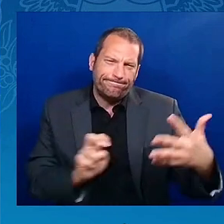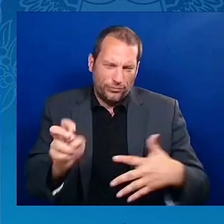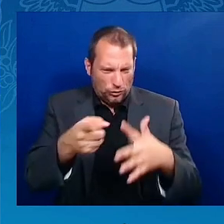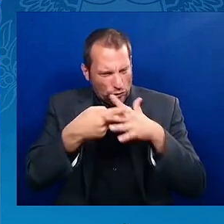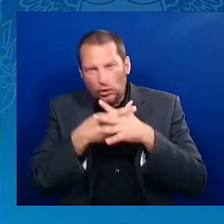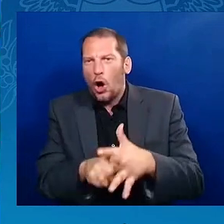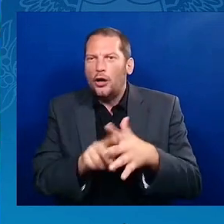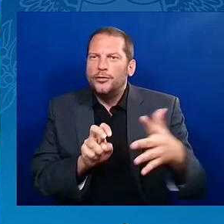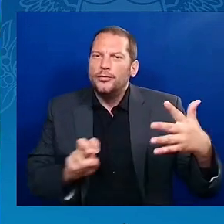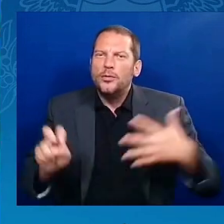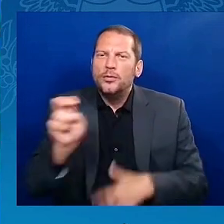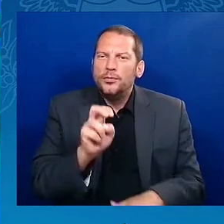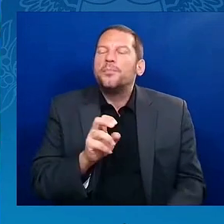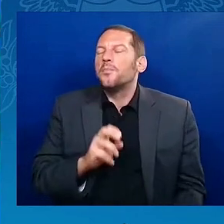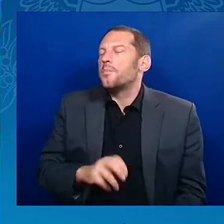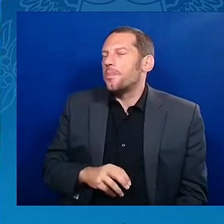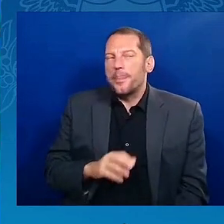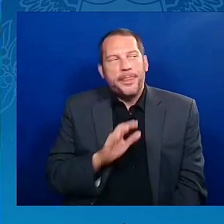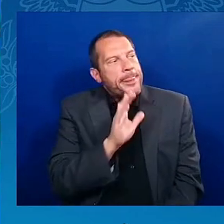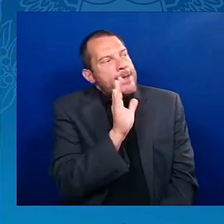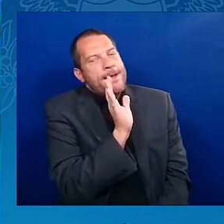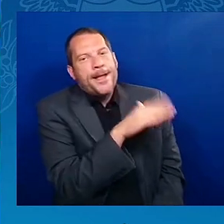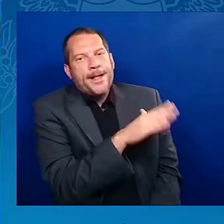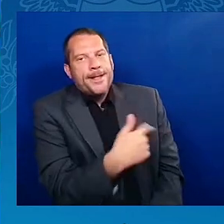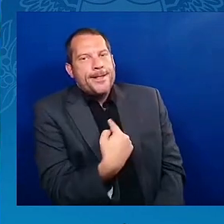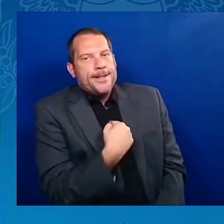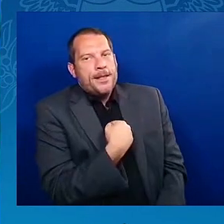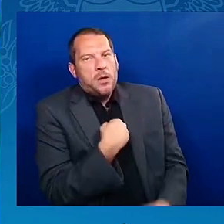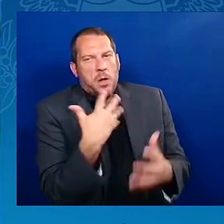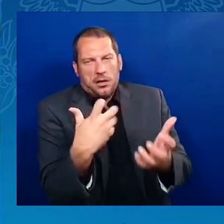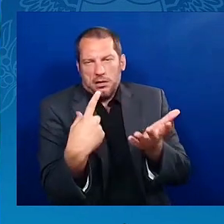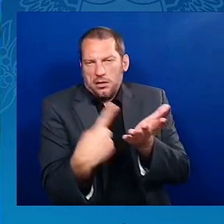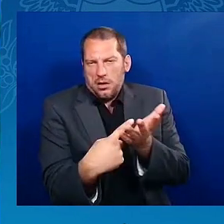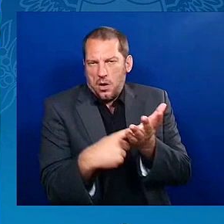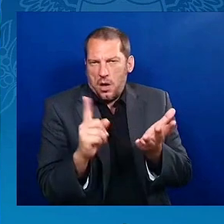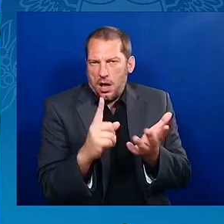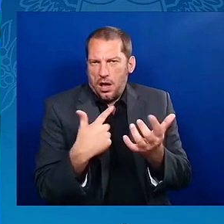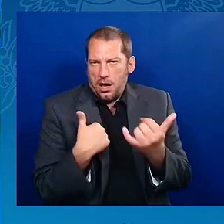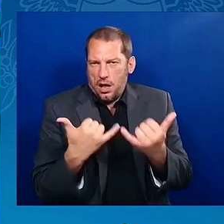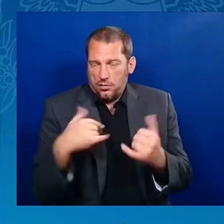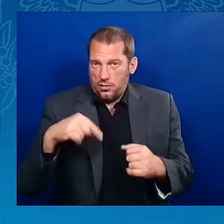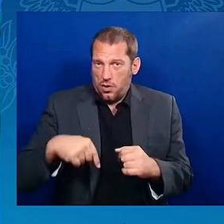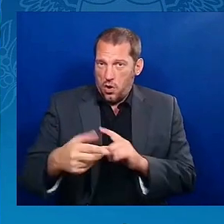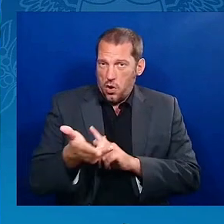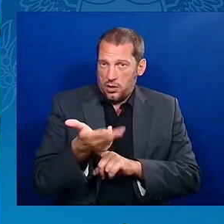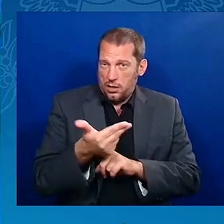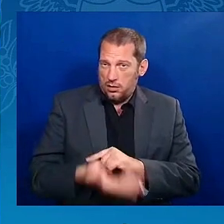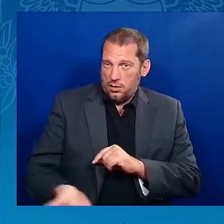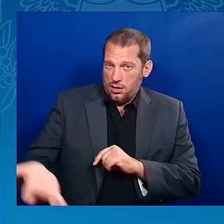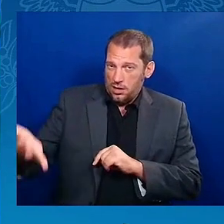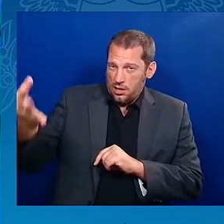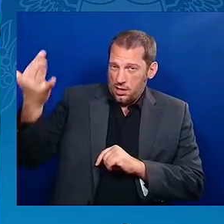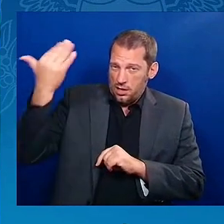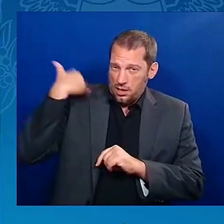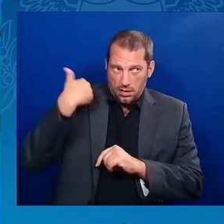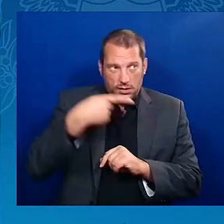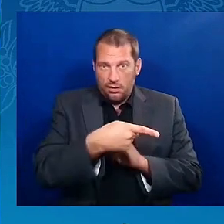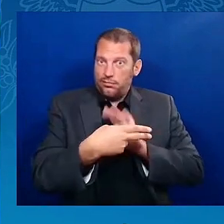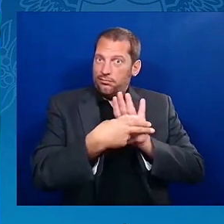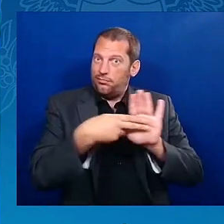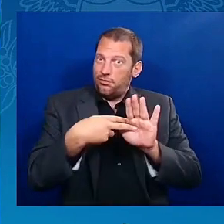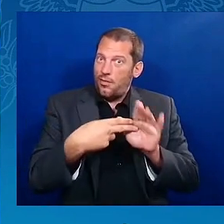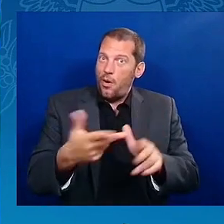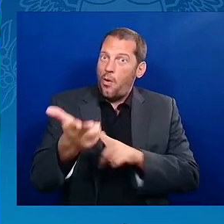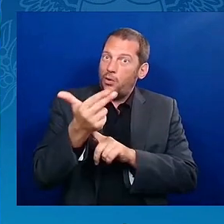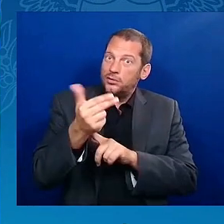may know, was referred to as the Hotel of Hope. This was the only hotel that allowed Dr. King